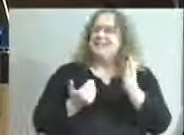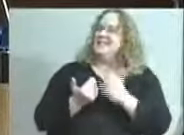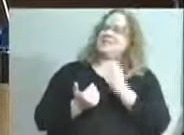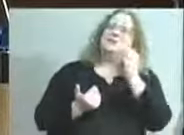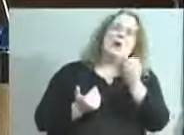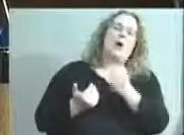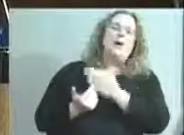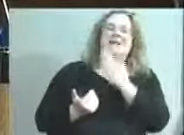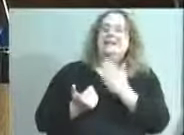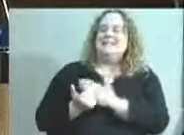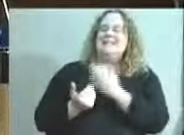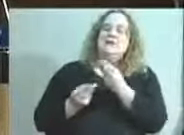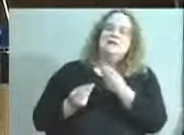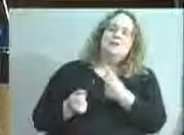people's money. We're bridging and bonding, aren't we?